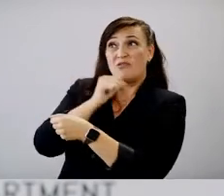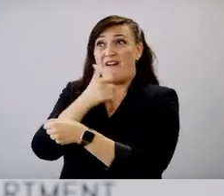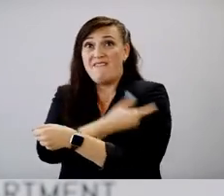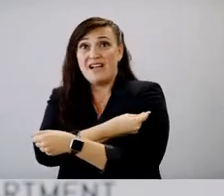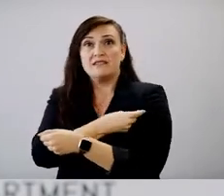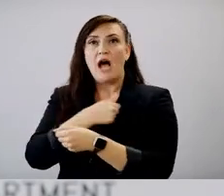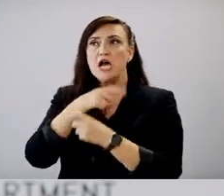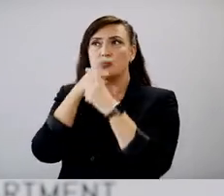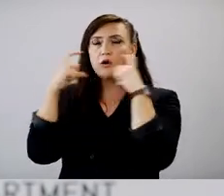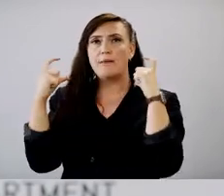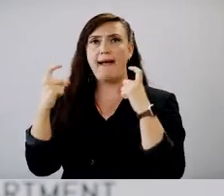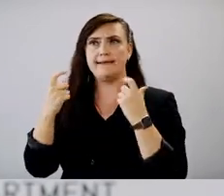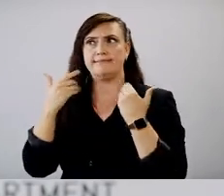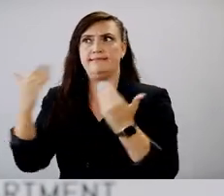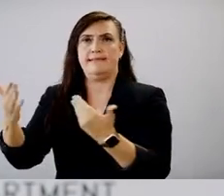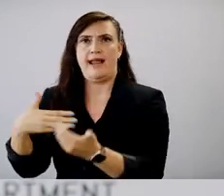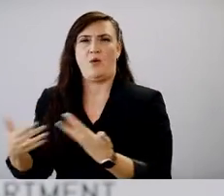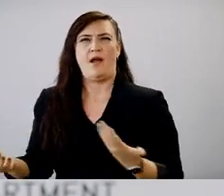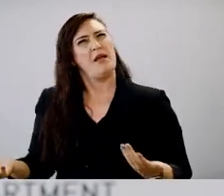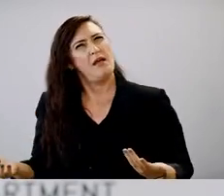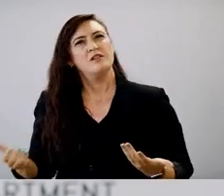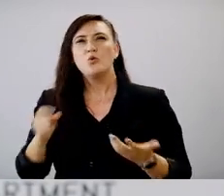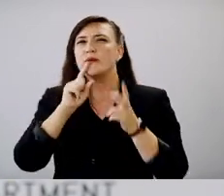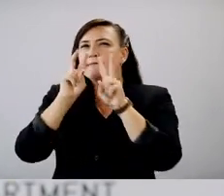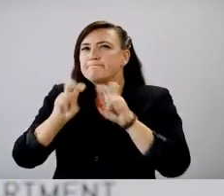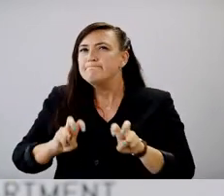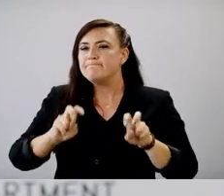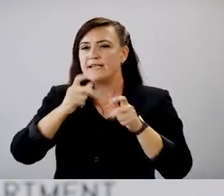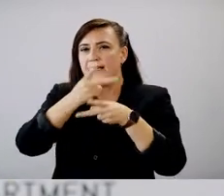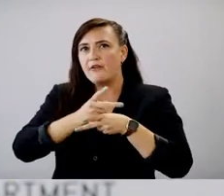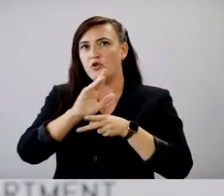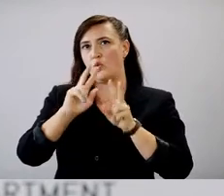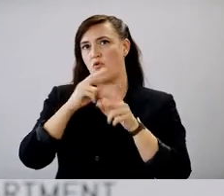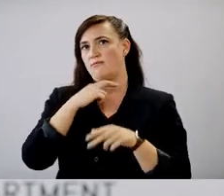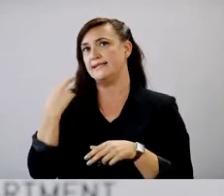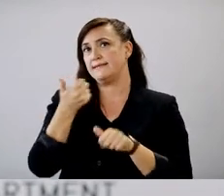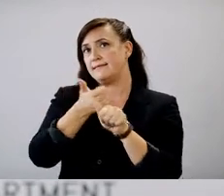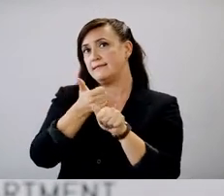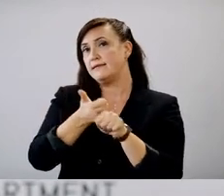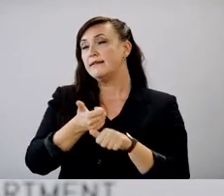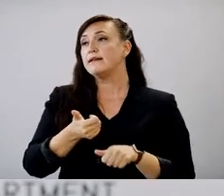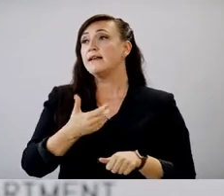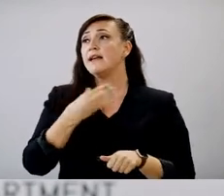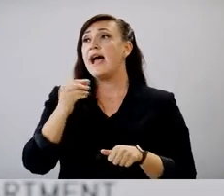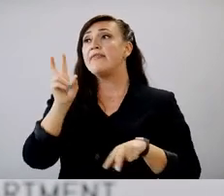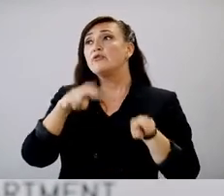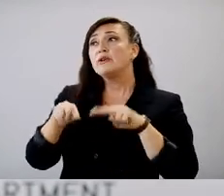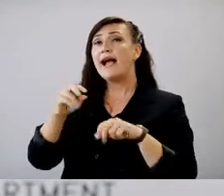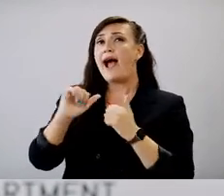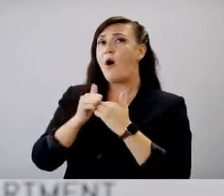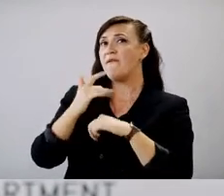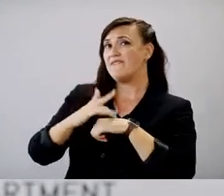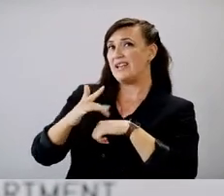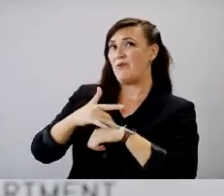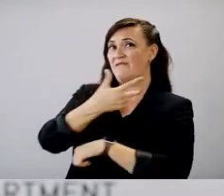really taking a look at that risk, um, I think with the, the, you know, the availability of vaccination and